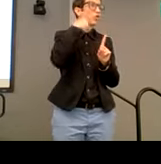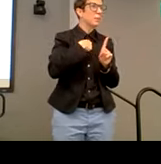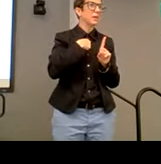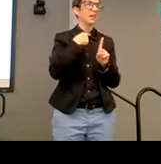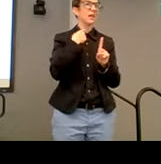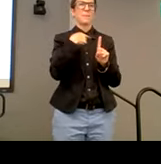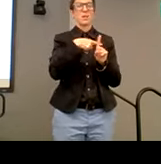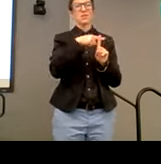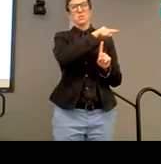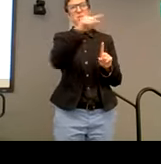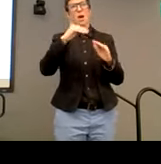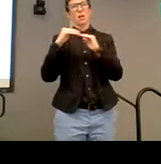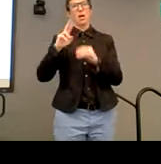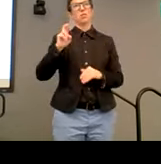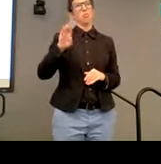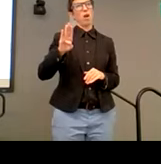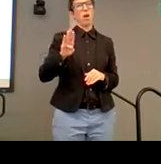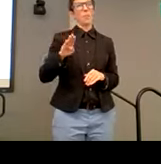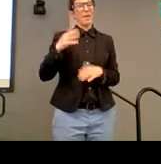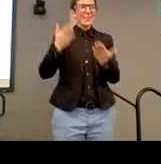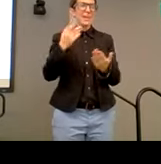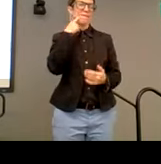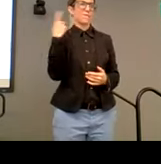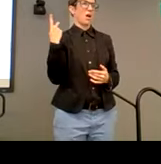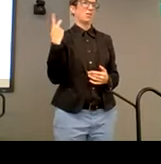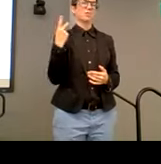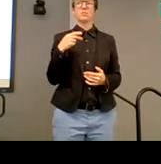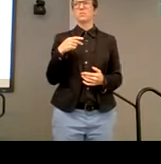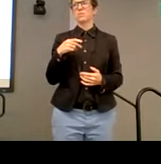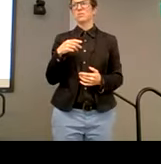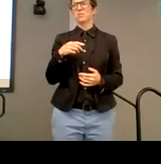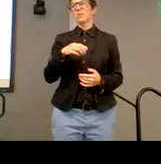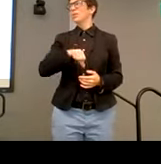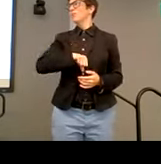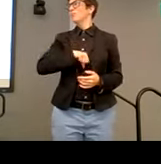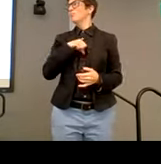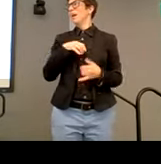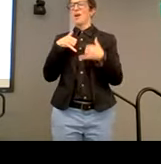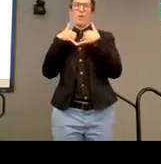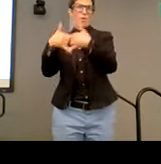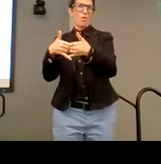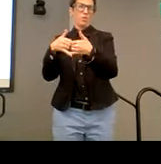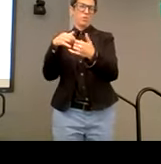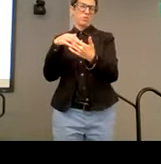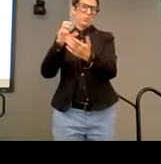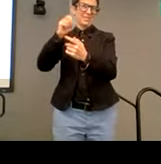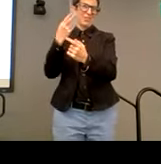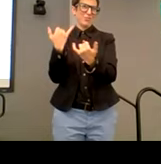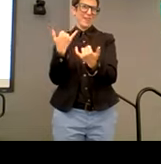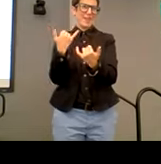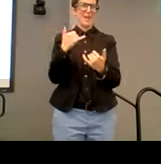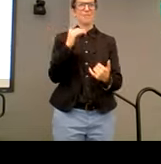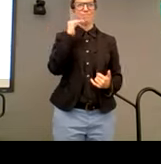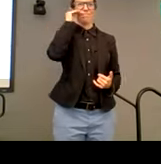and to my colleague, my colleague, Rob. Um, and we're so proud to give her this award today. So come on up, Sarah.